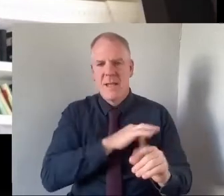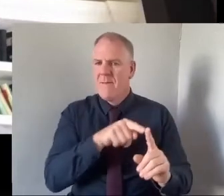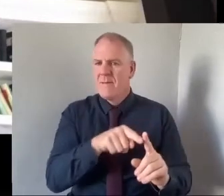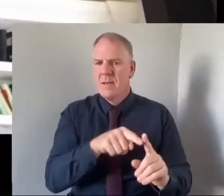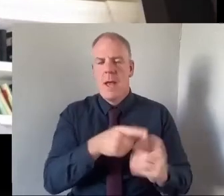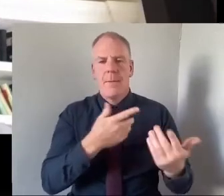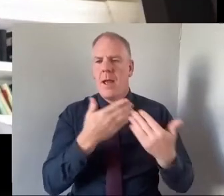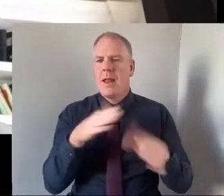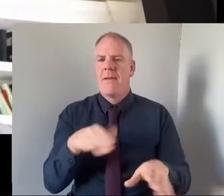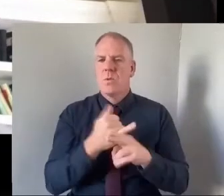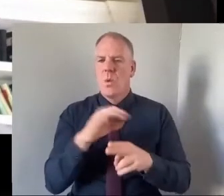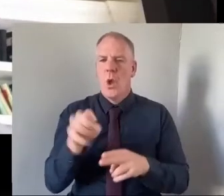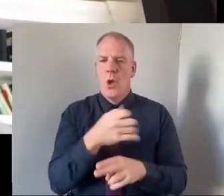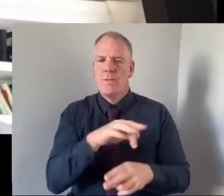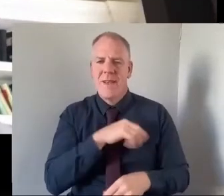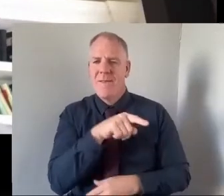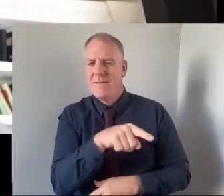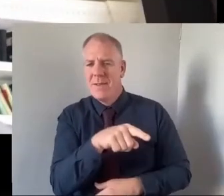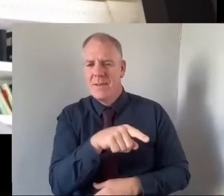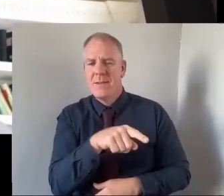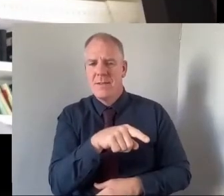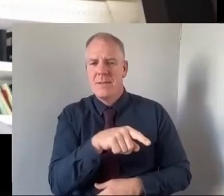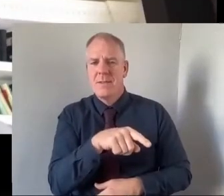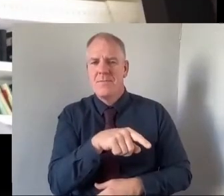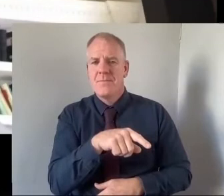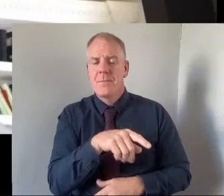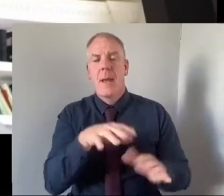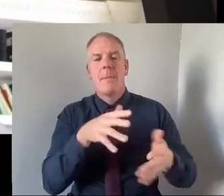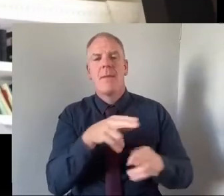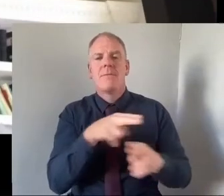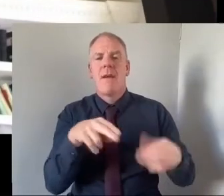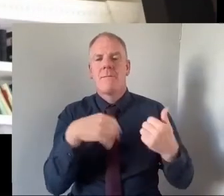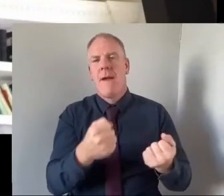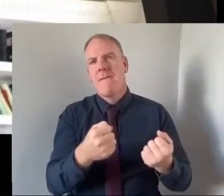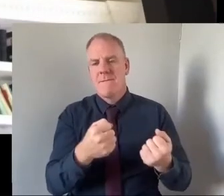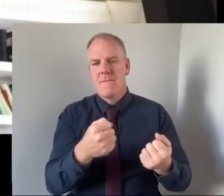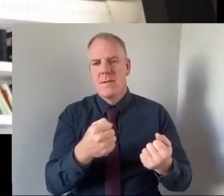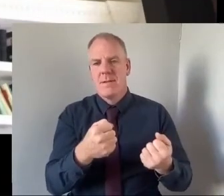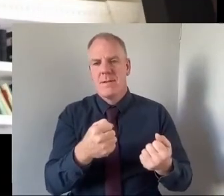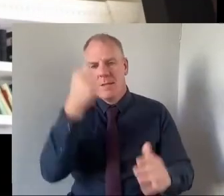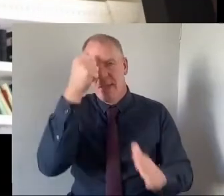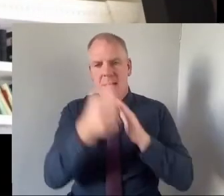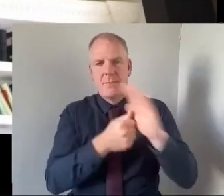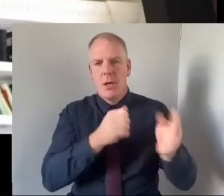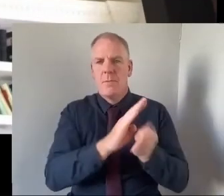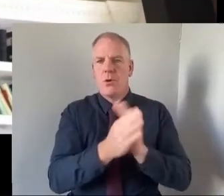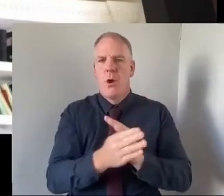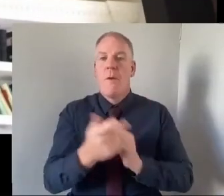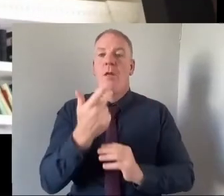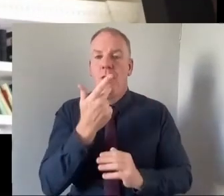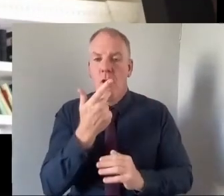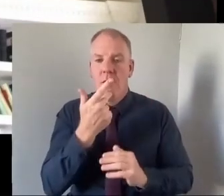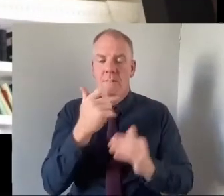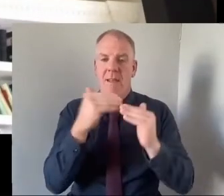early school leavers and also would maybe not have had the experience of going on to further and higher